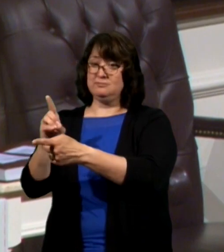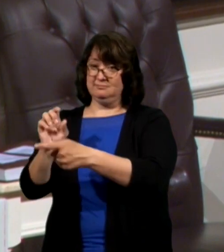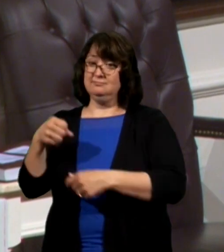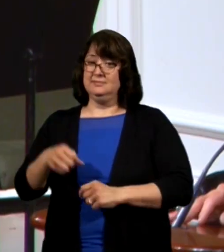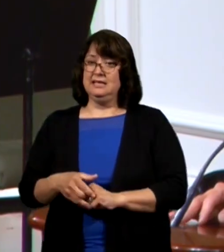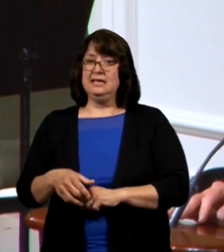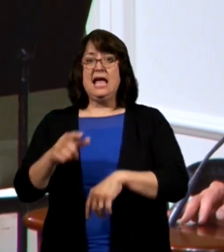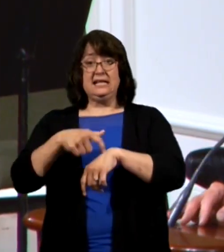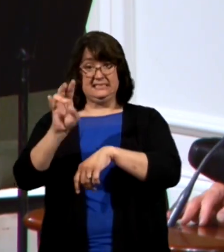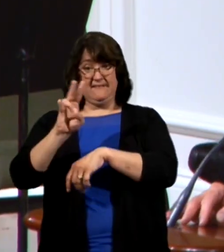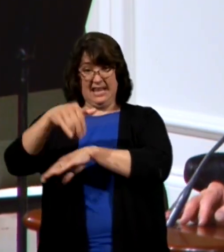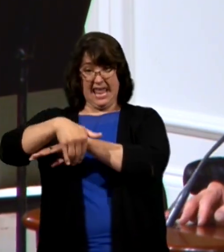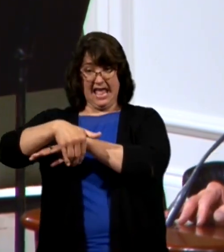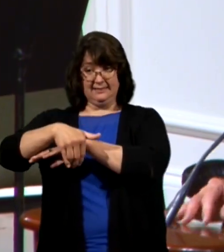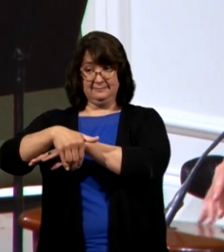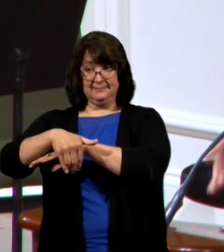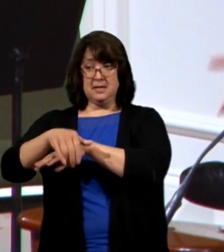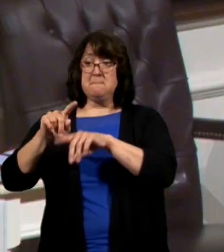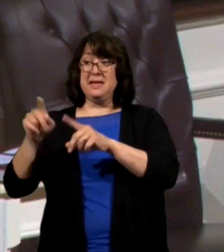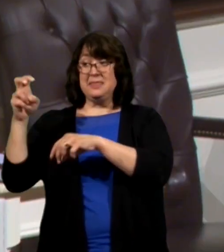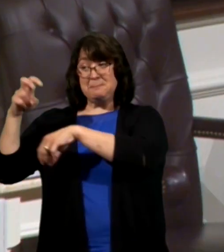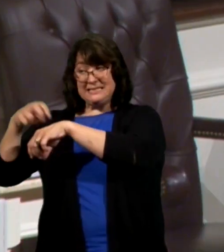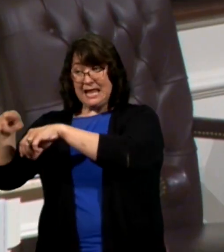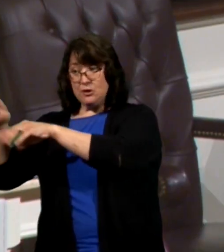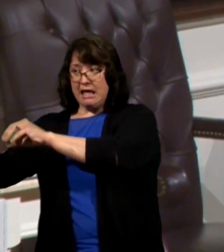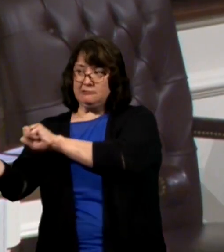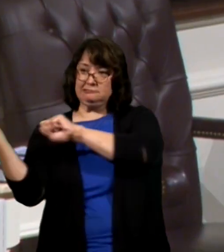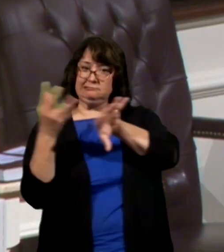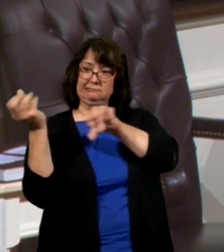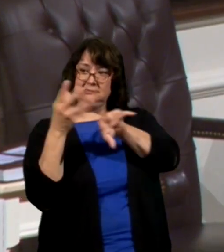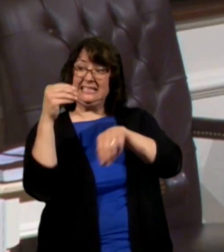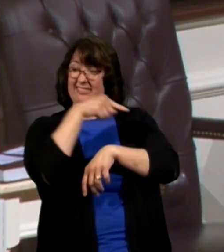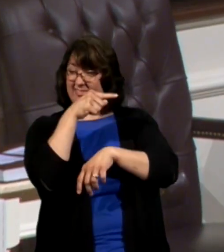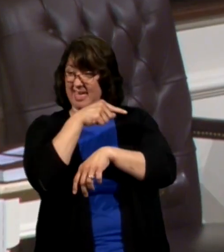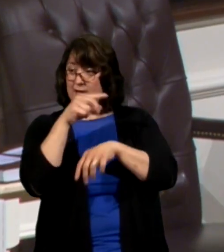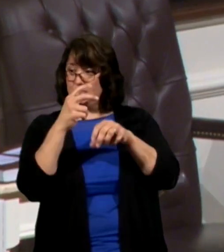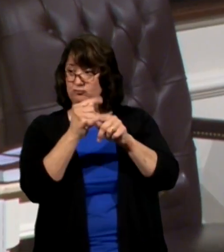it's seven o'clock but these potatoes have to go in this truck